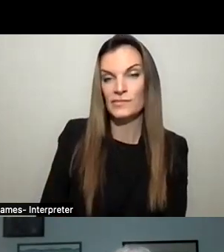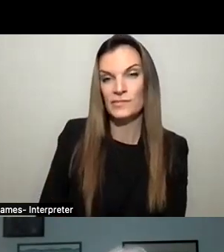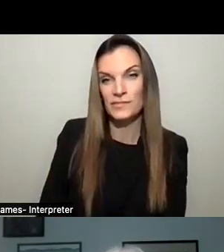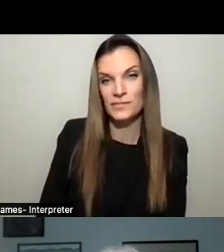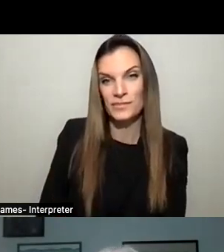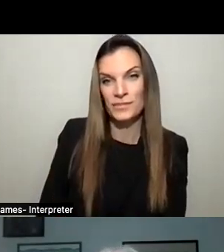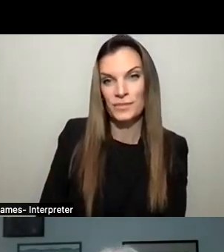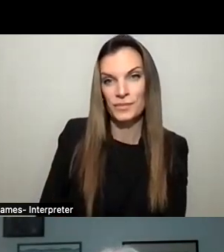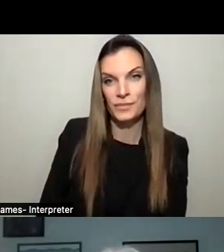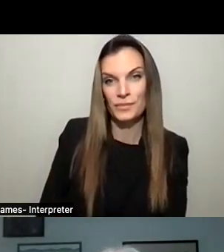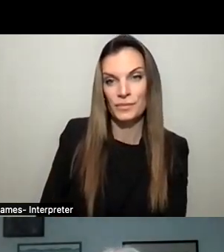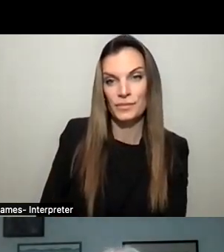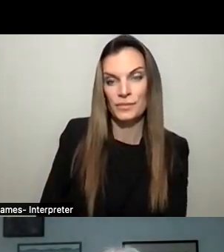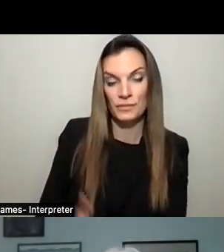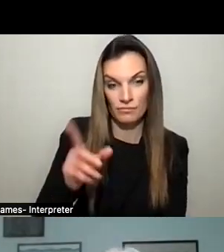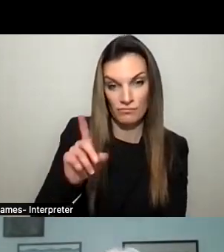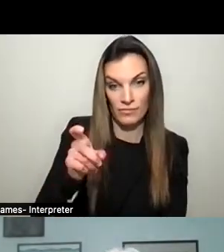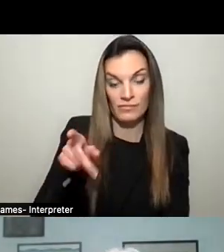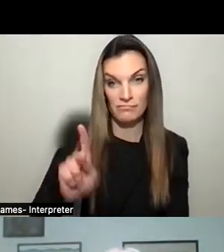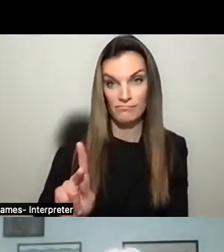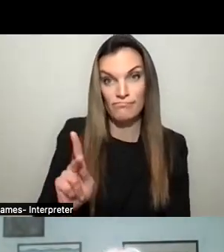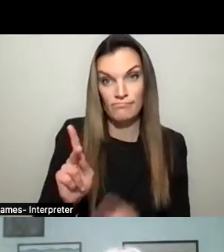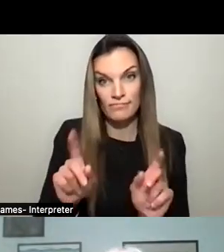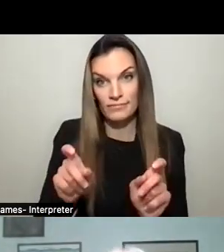I would think you are allowed to have a rebuttal to that.